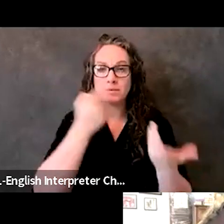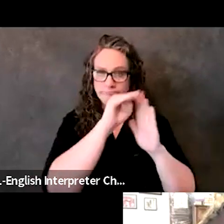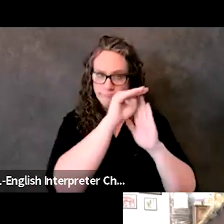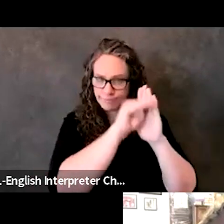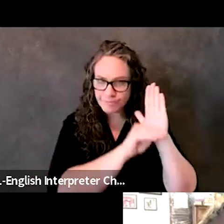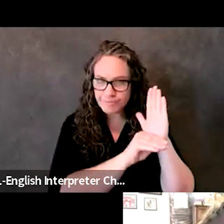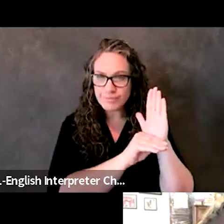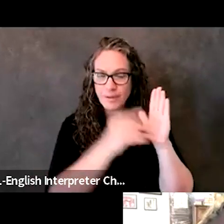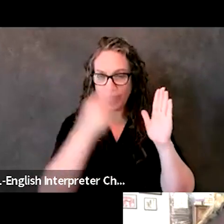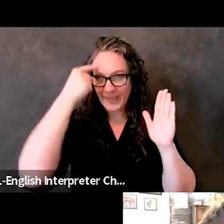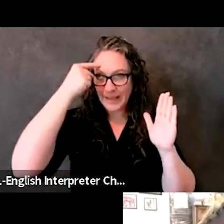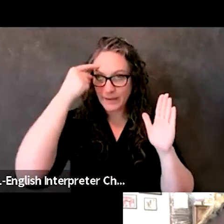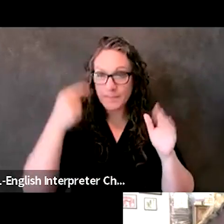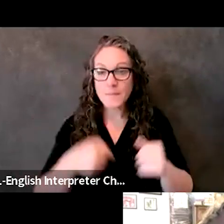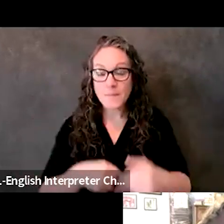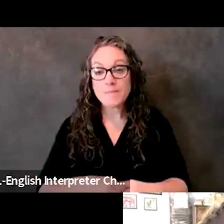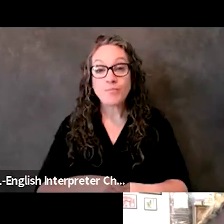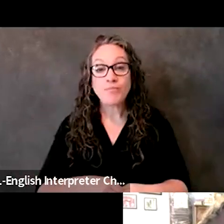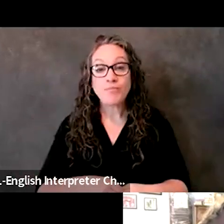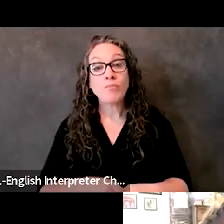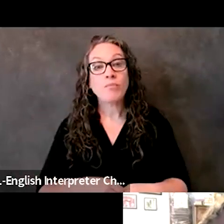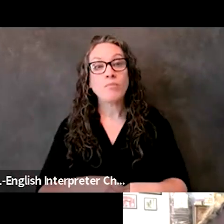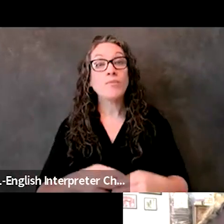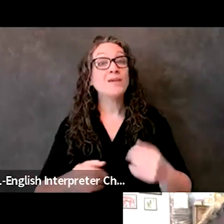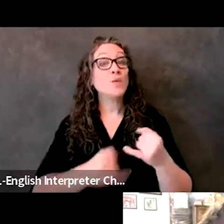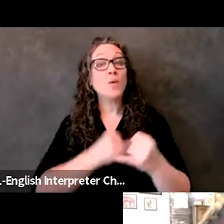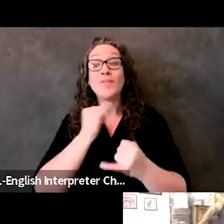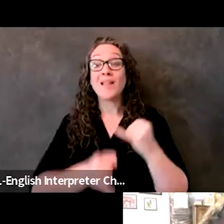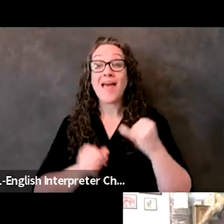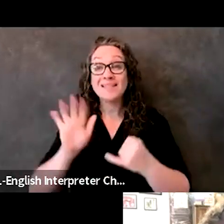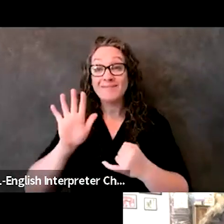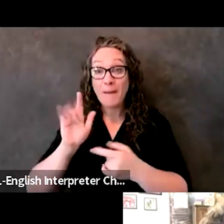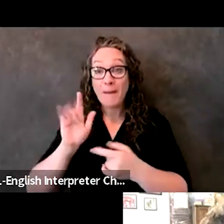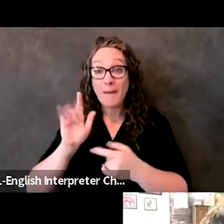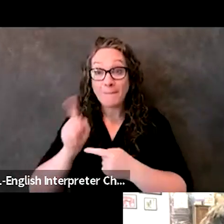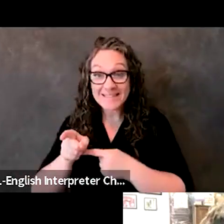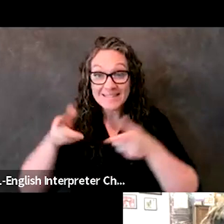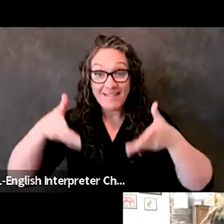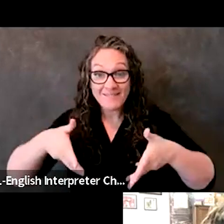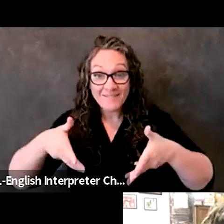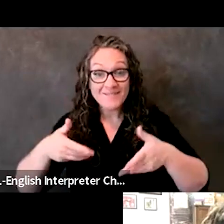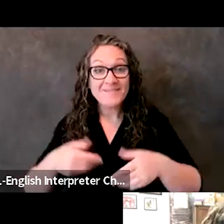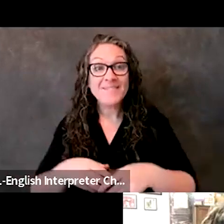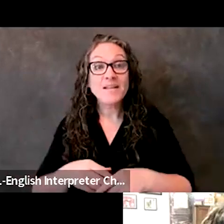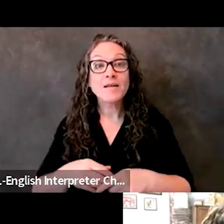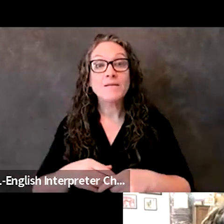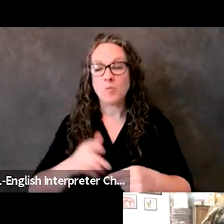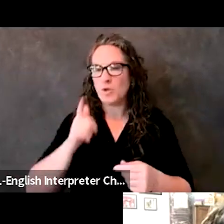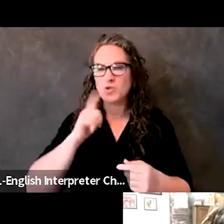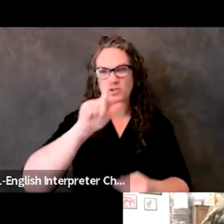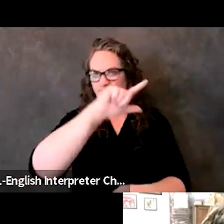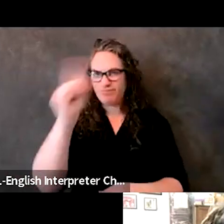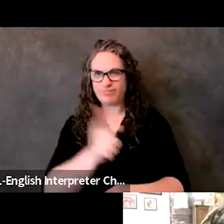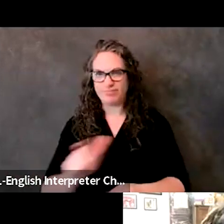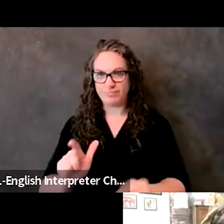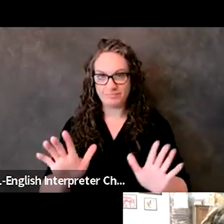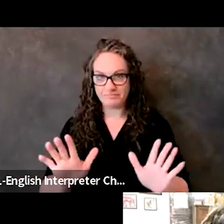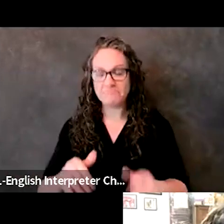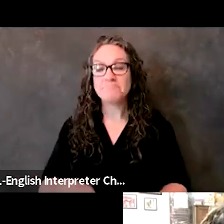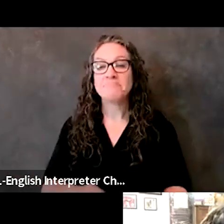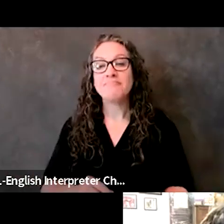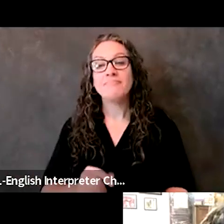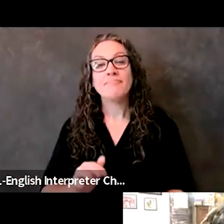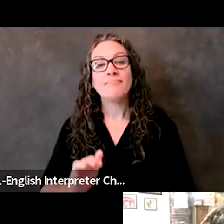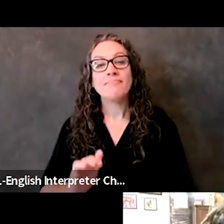now I want to know in our last five minutes, we'll just go around the horn. Um,